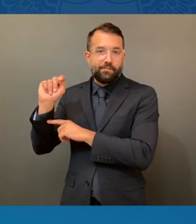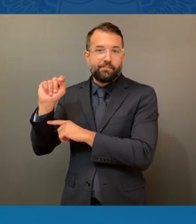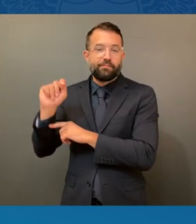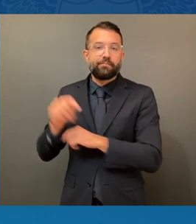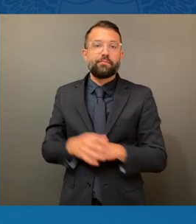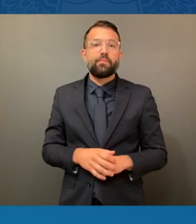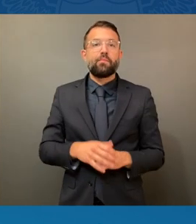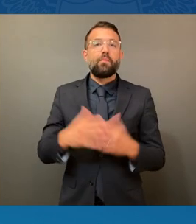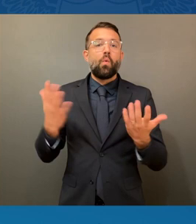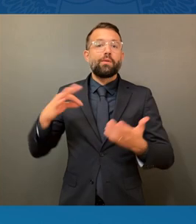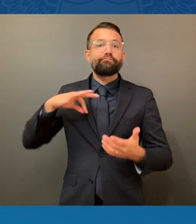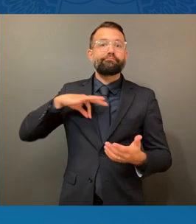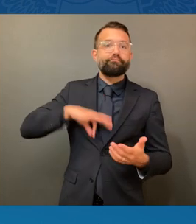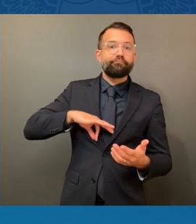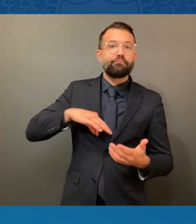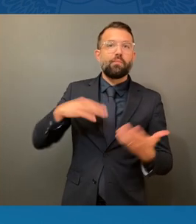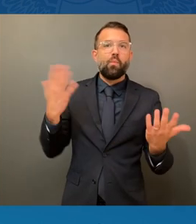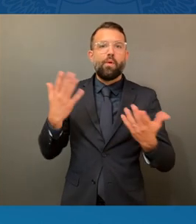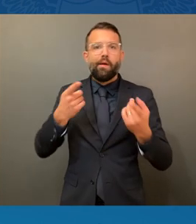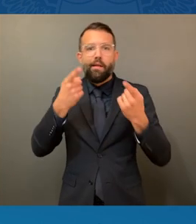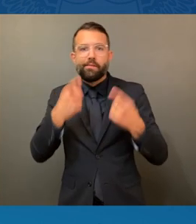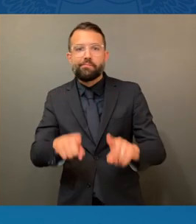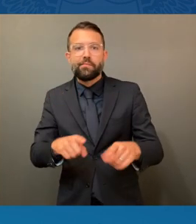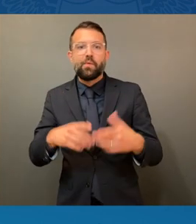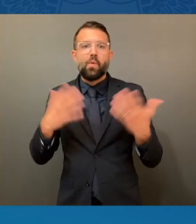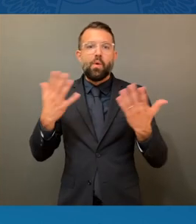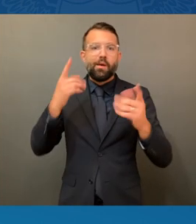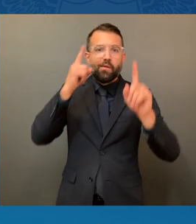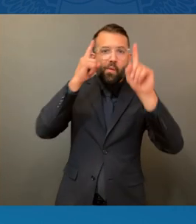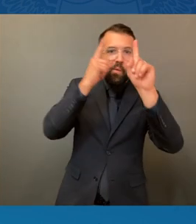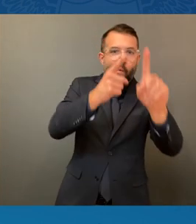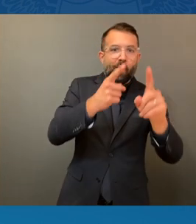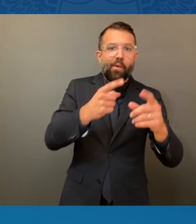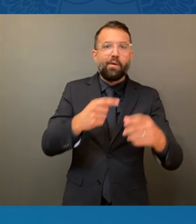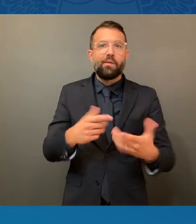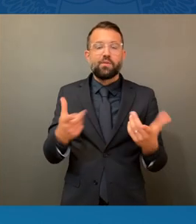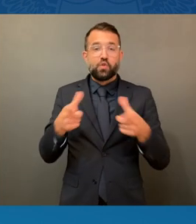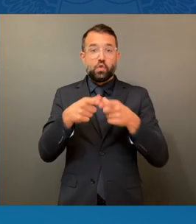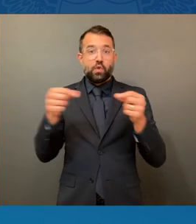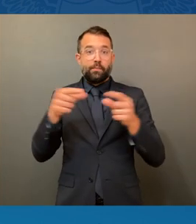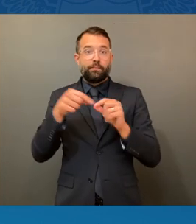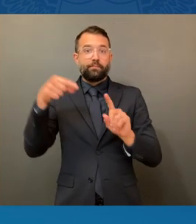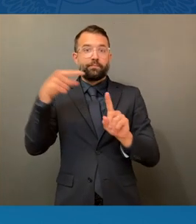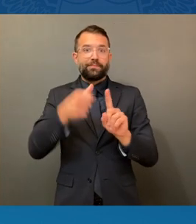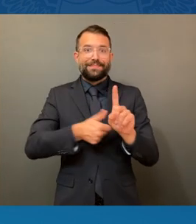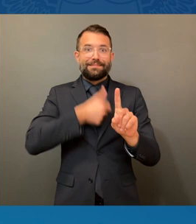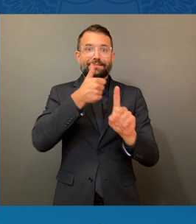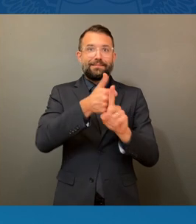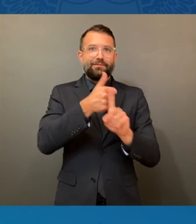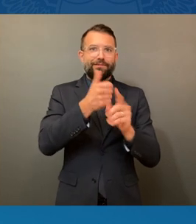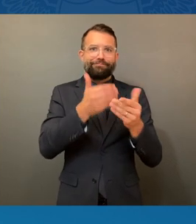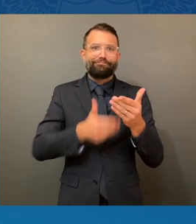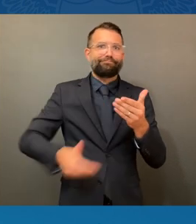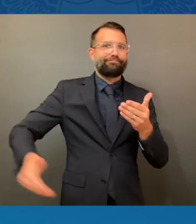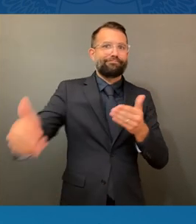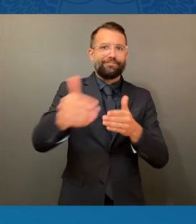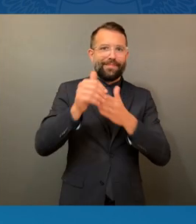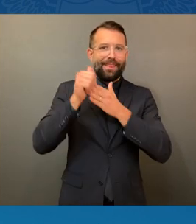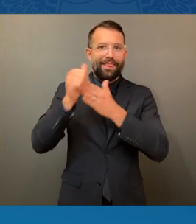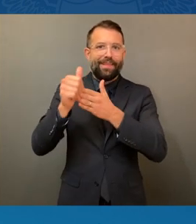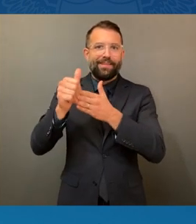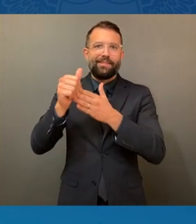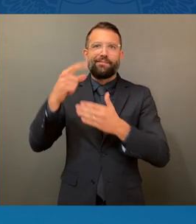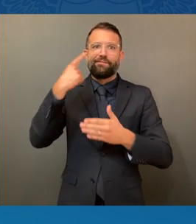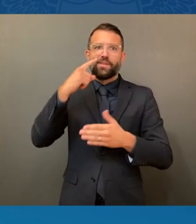the supply chain of the semiconductor industry, Japan is a leader in the supply chain of the supply chain because nothing from minerals